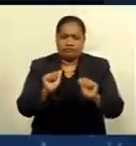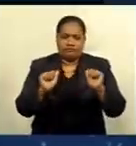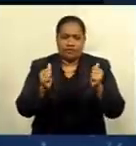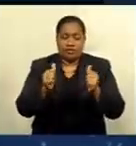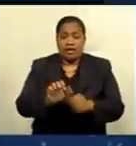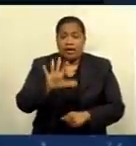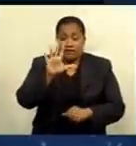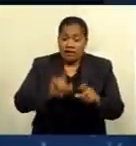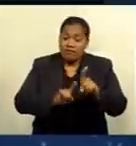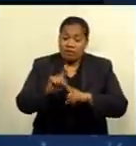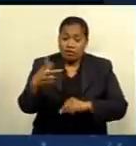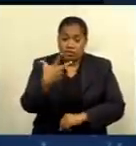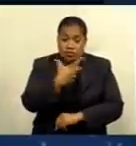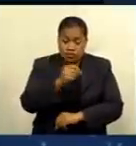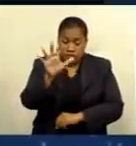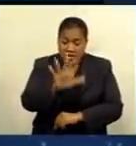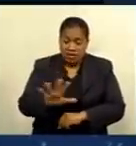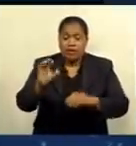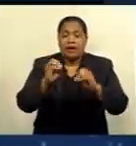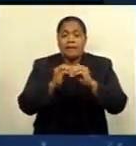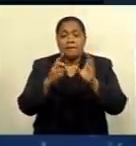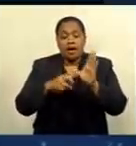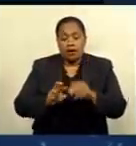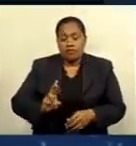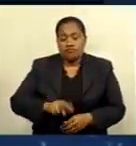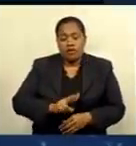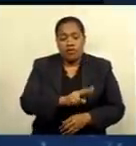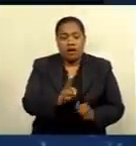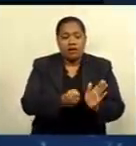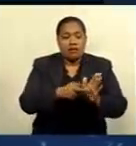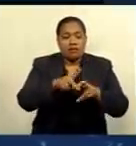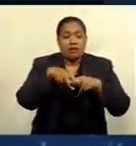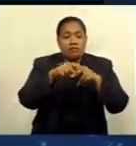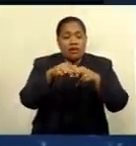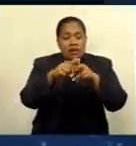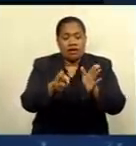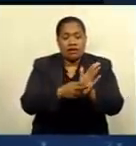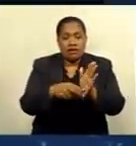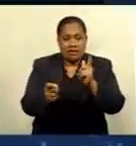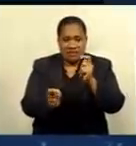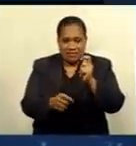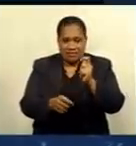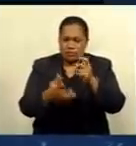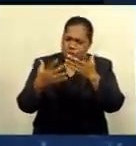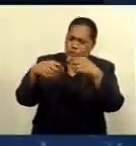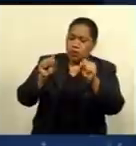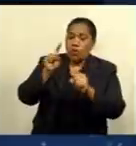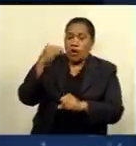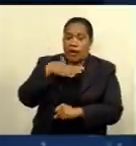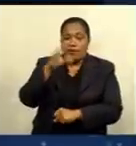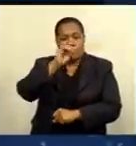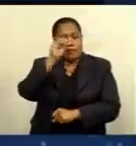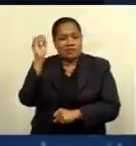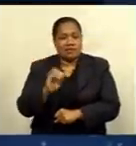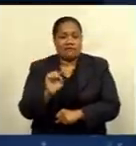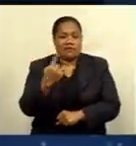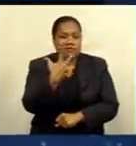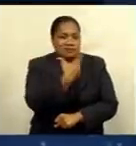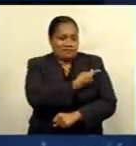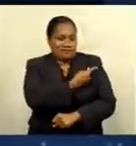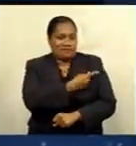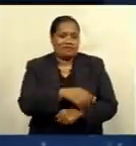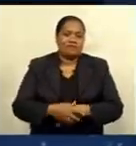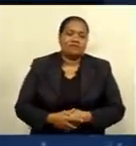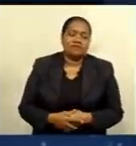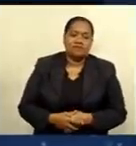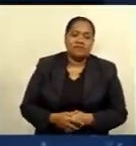most vaccinated areas are Mba, Rewa, Nanranga and Naitasiri which have achieved 100% first jabs administered.